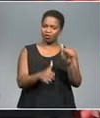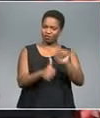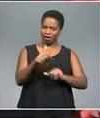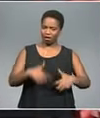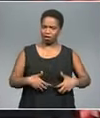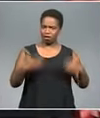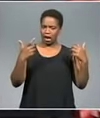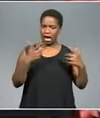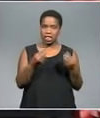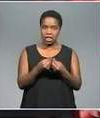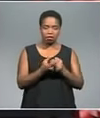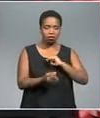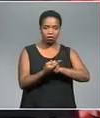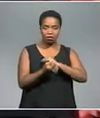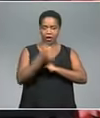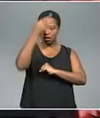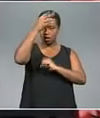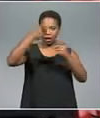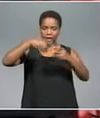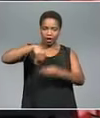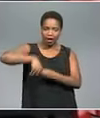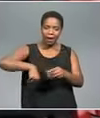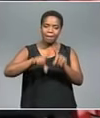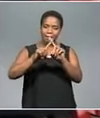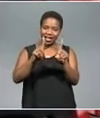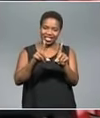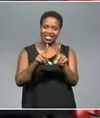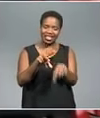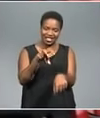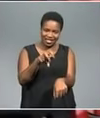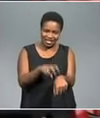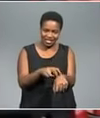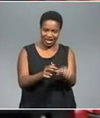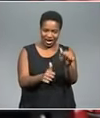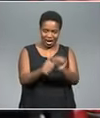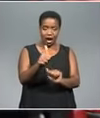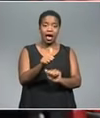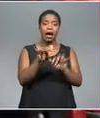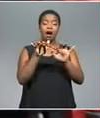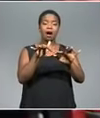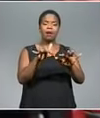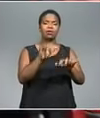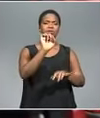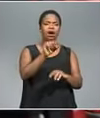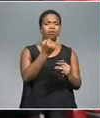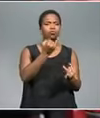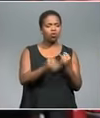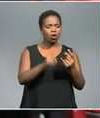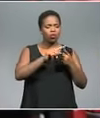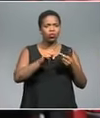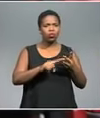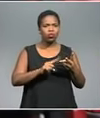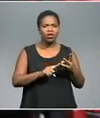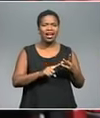all these revelations. But to deal with that, we need to see our criminal justice institutions, which are our democratic institutions,